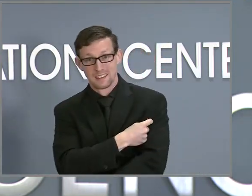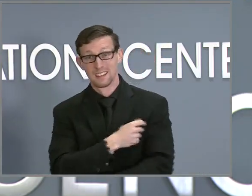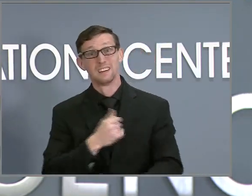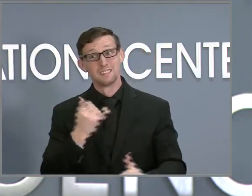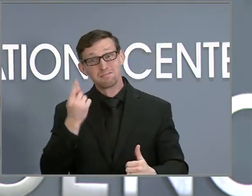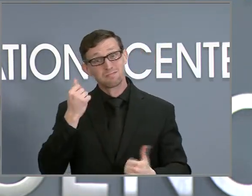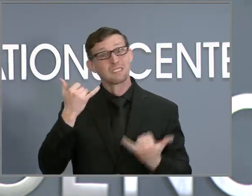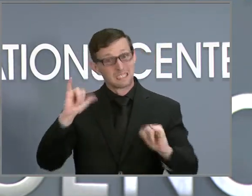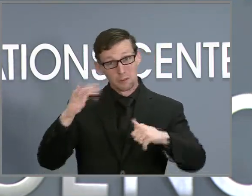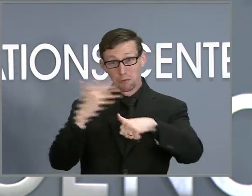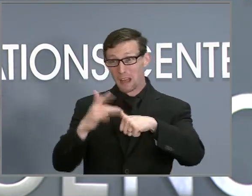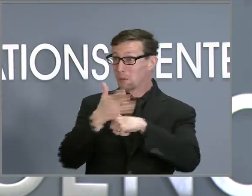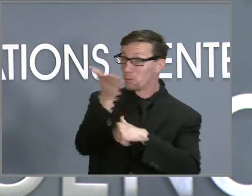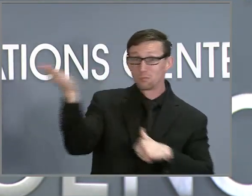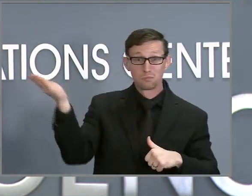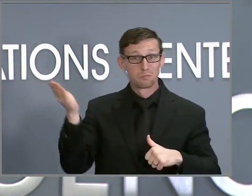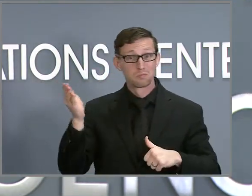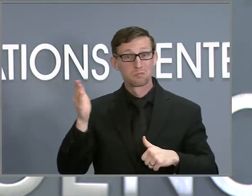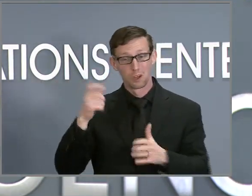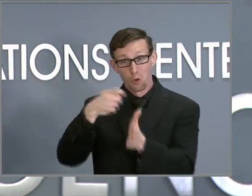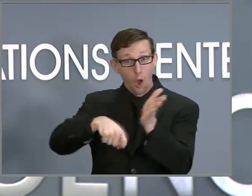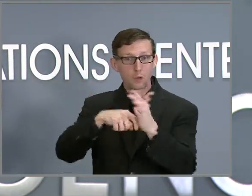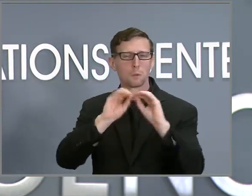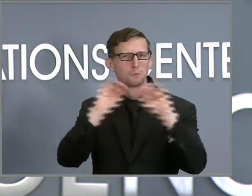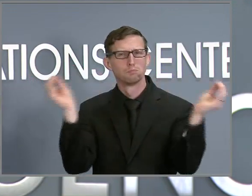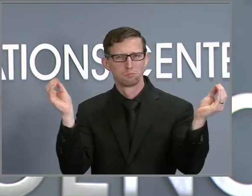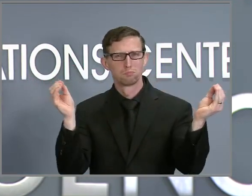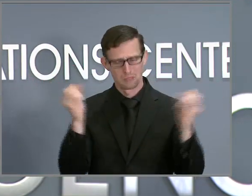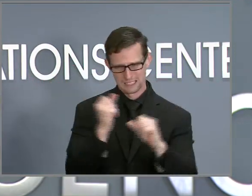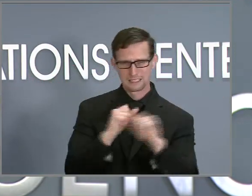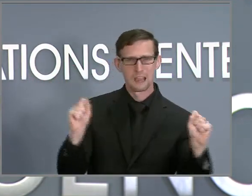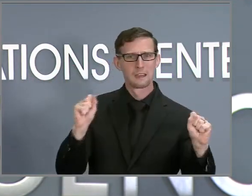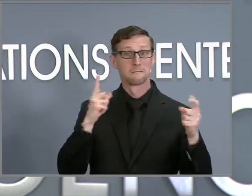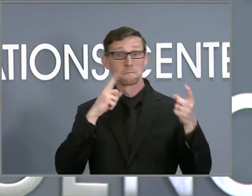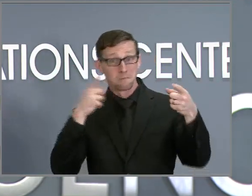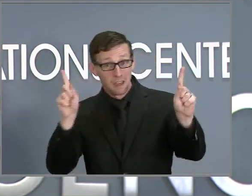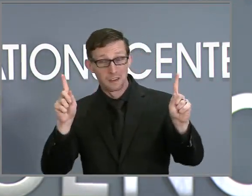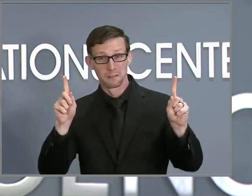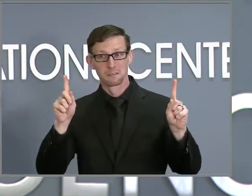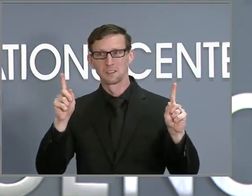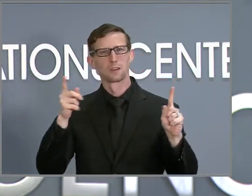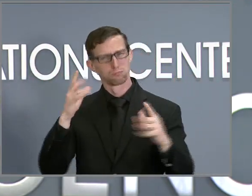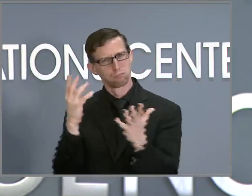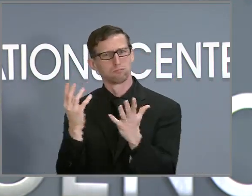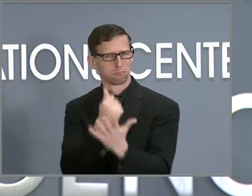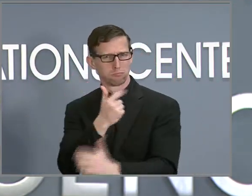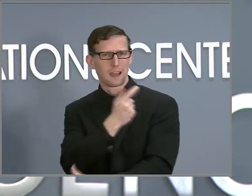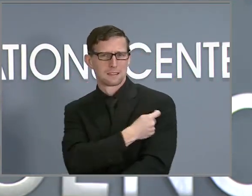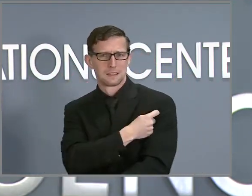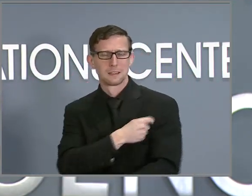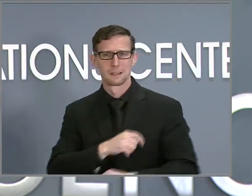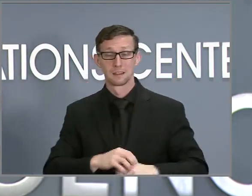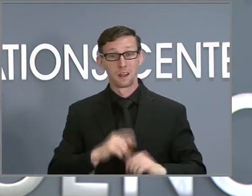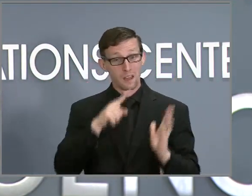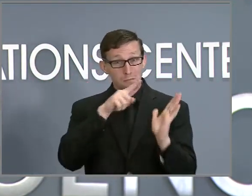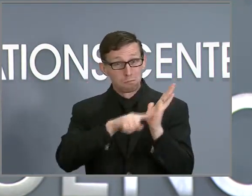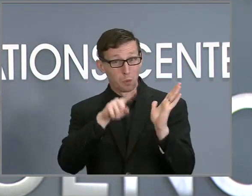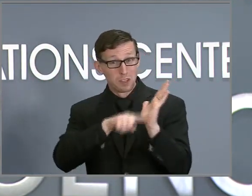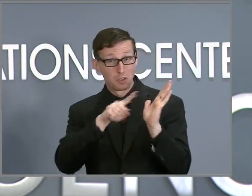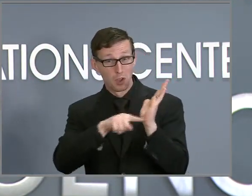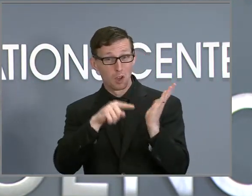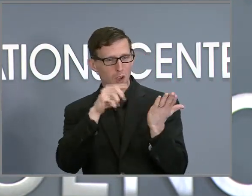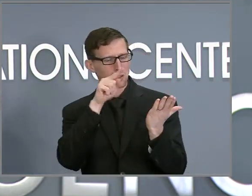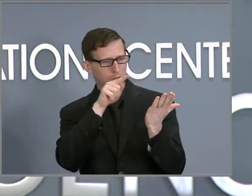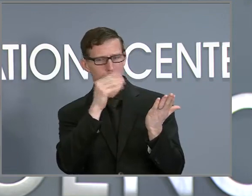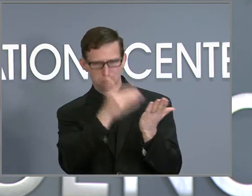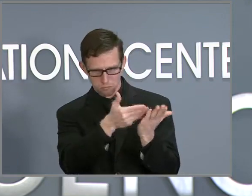are free, safe, effective and readily available for you. Studies show that boosters increase our